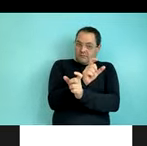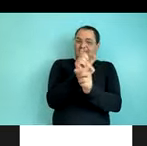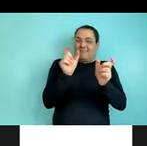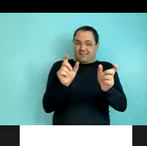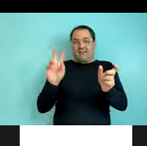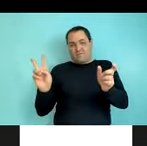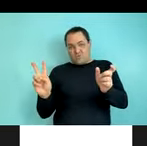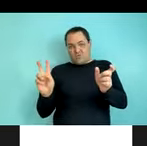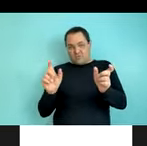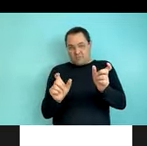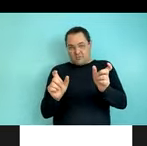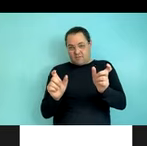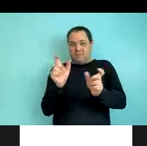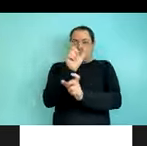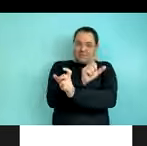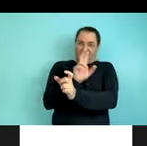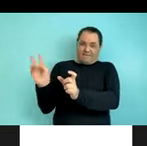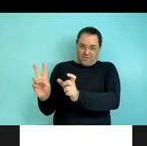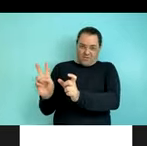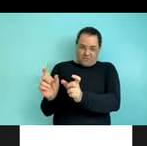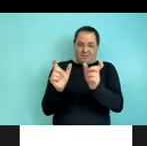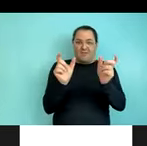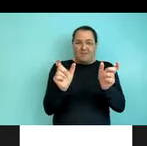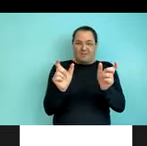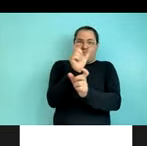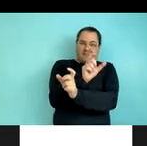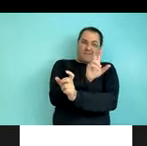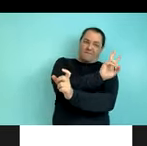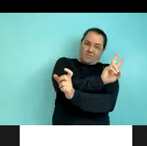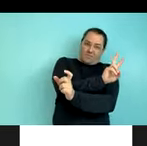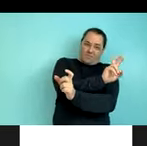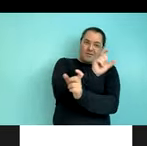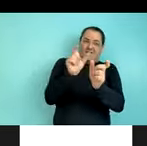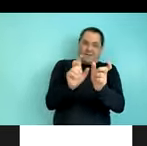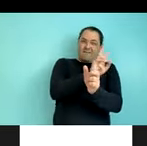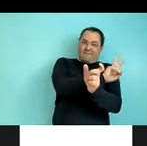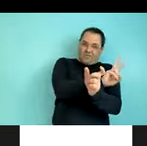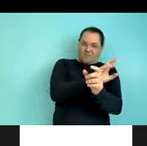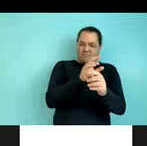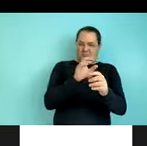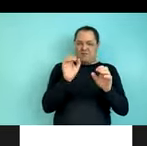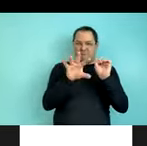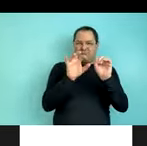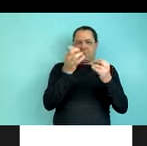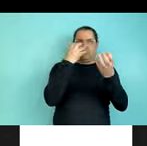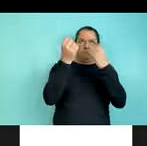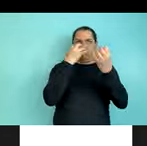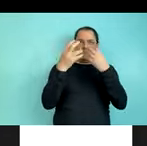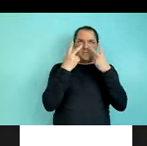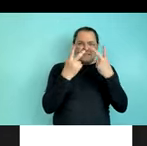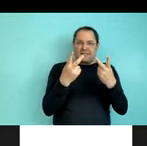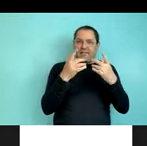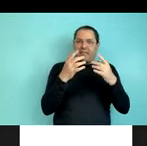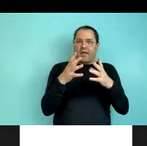in the input. All that differs is which order occurred most frequently. So what did the test phase look like?